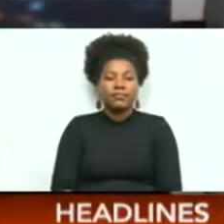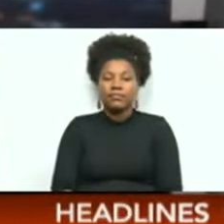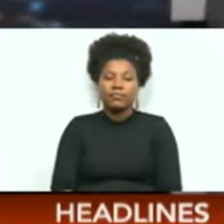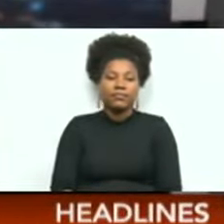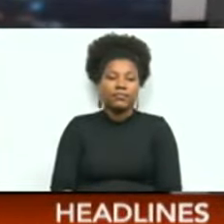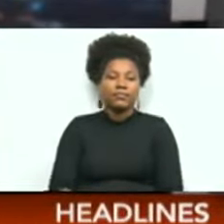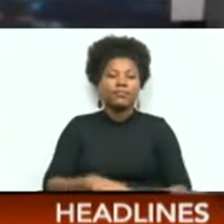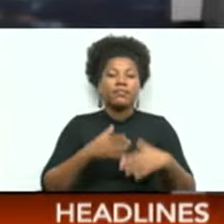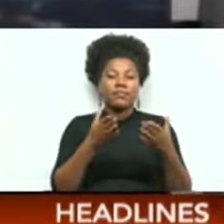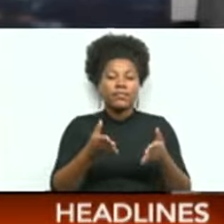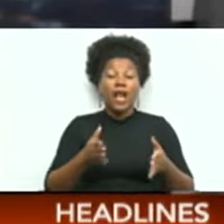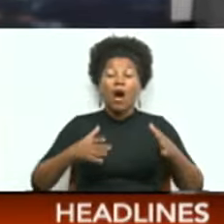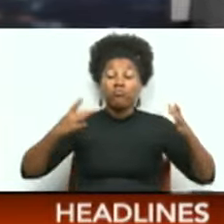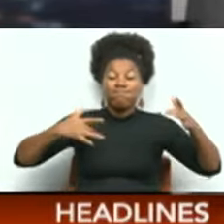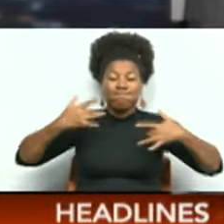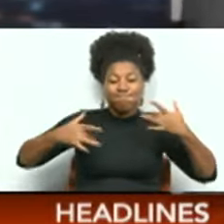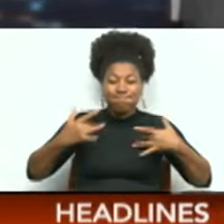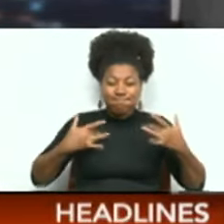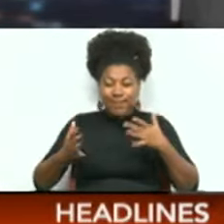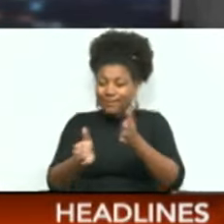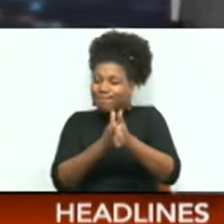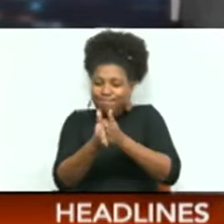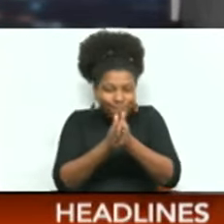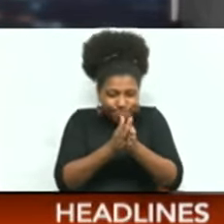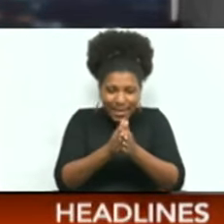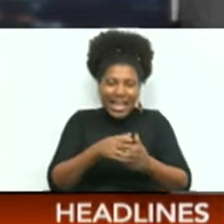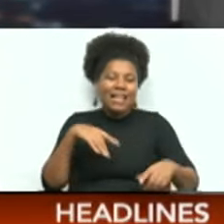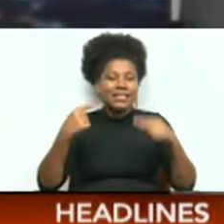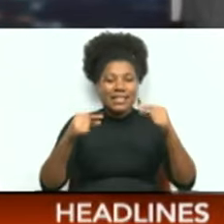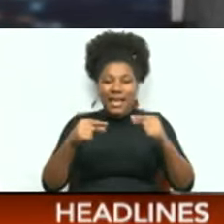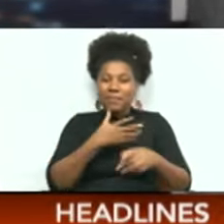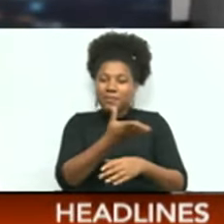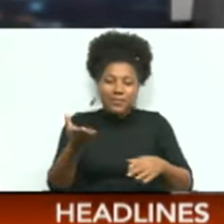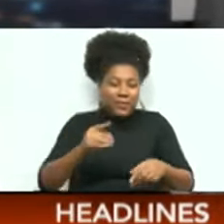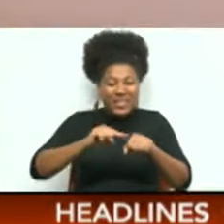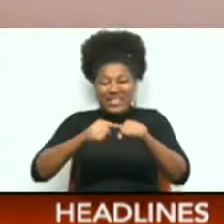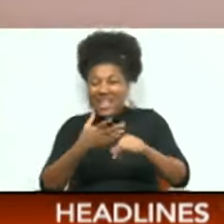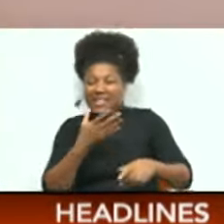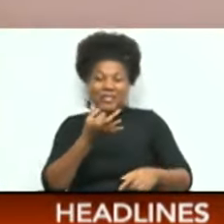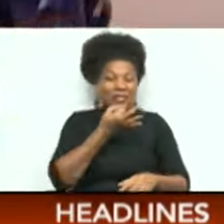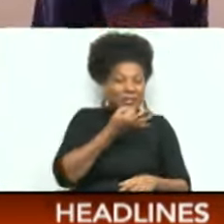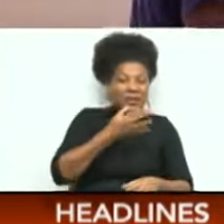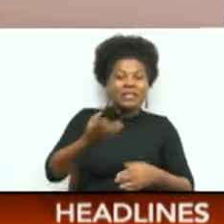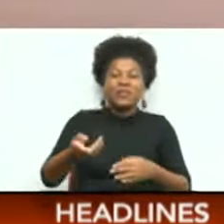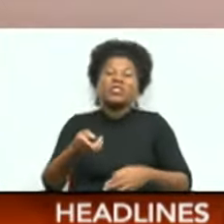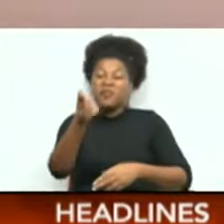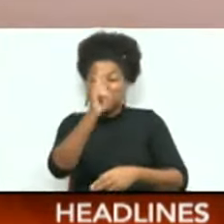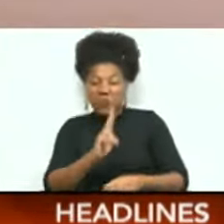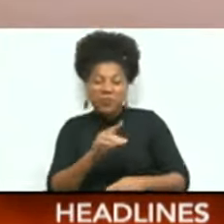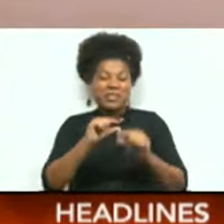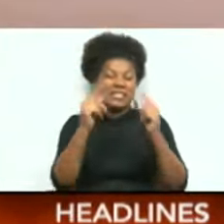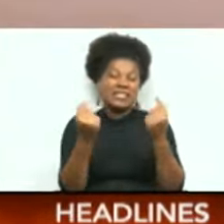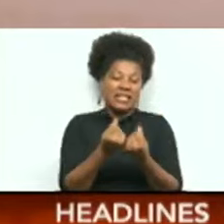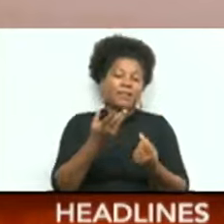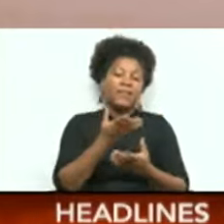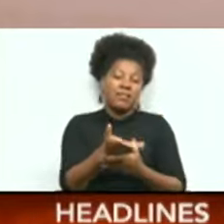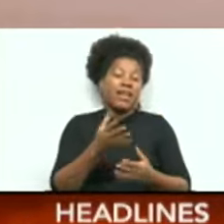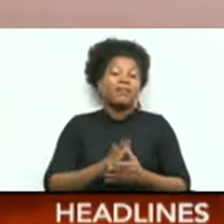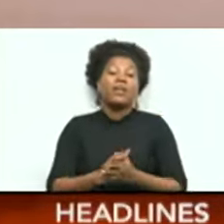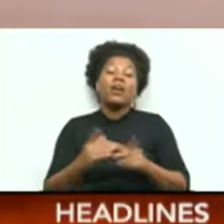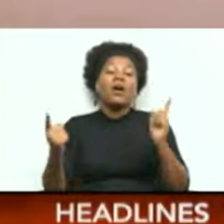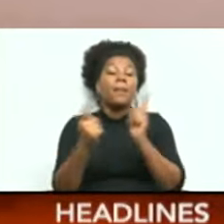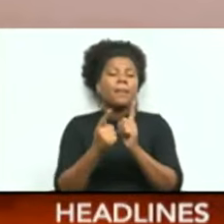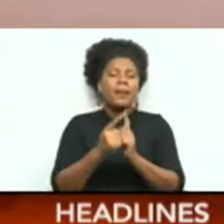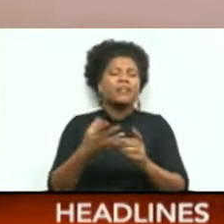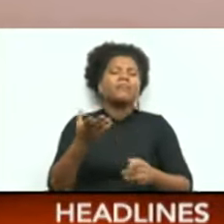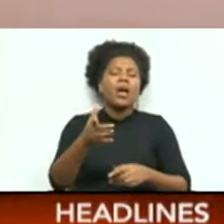Now the anticipation is palpable as the days tick away to the start of the games, especially for the host contingent. A crew in Grenada sat in on one of the local team's